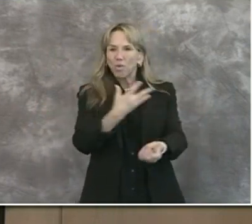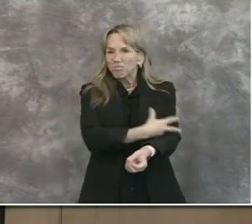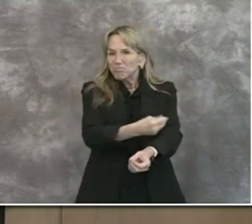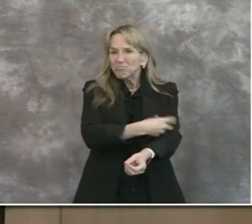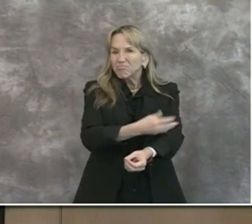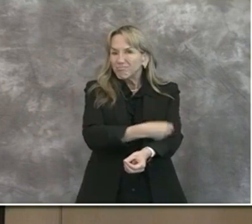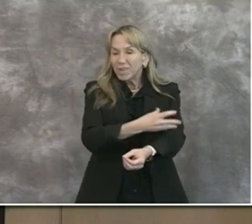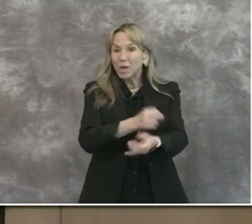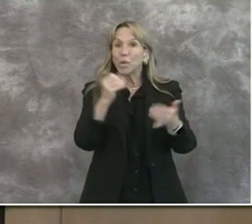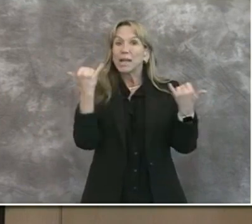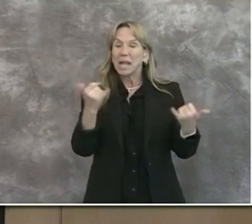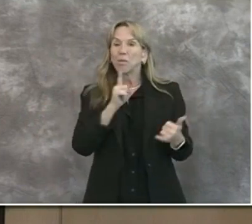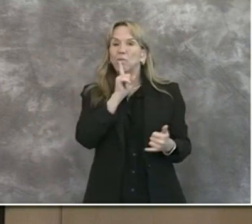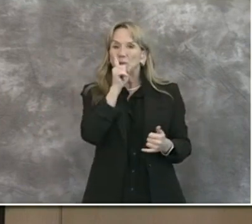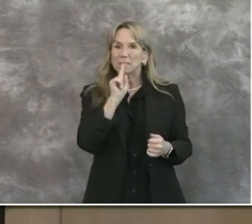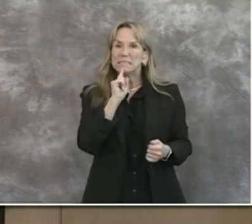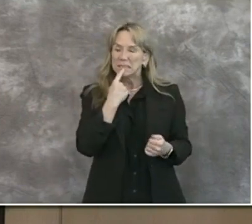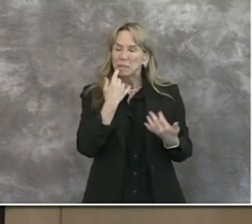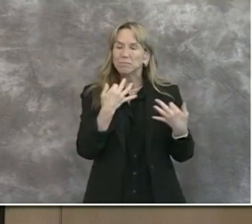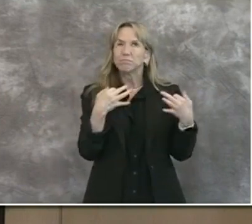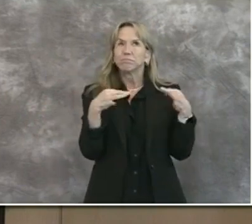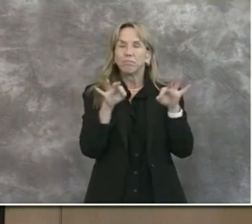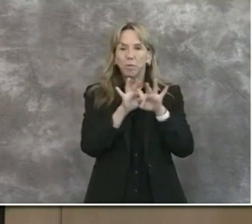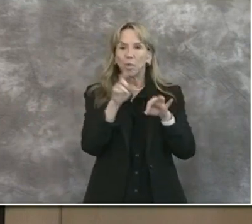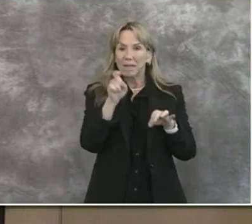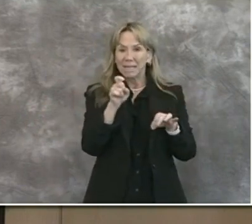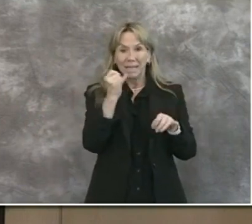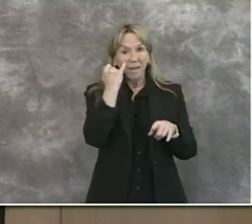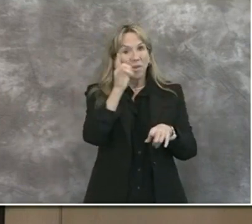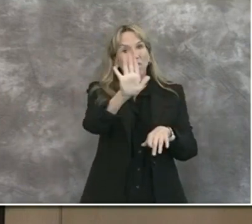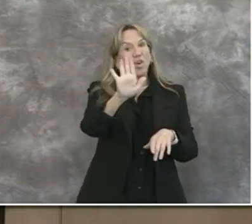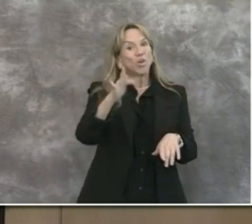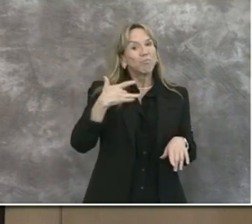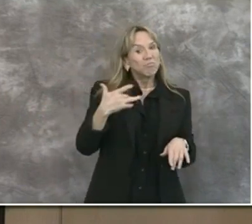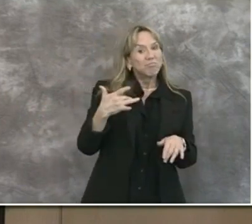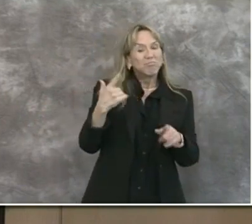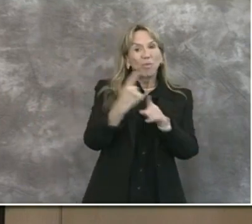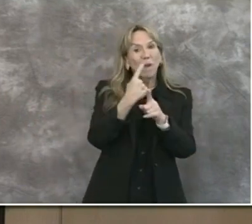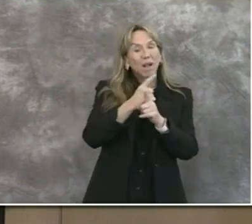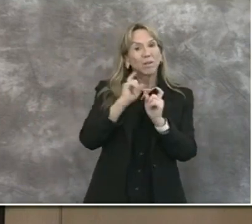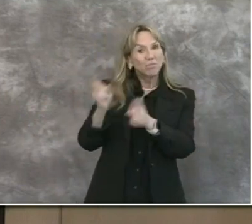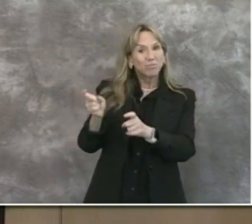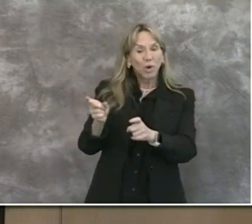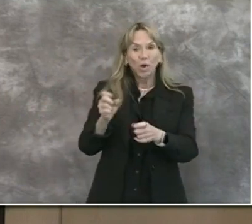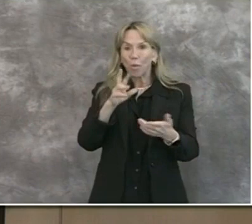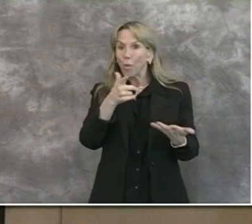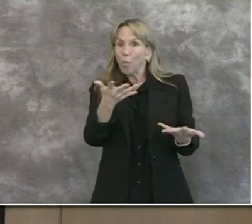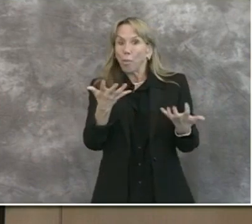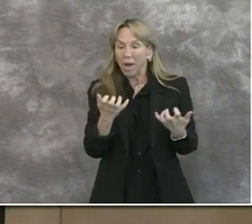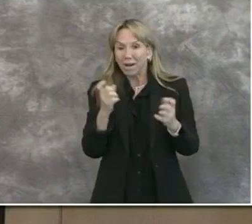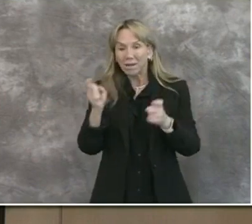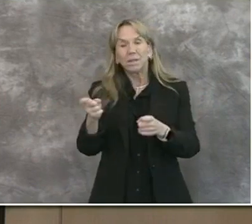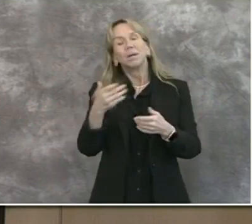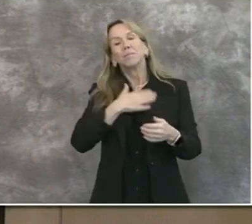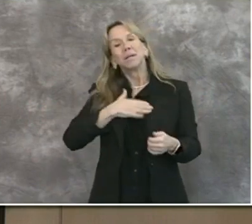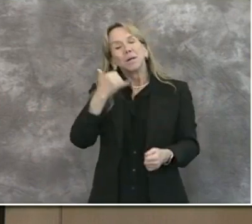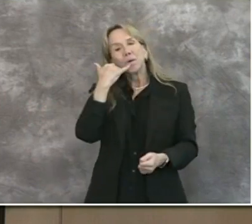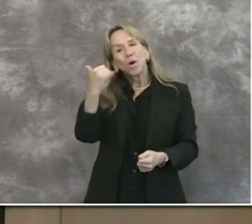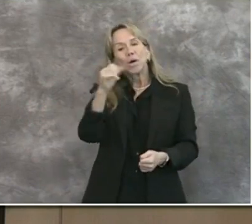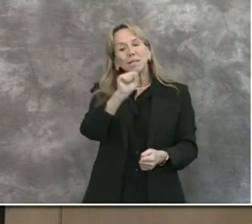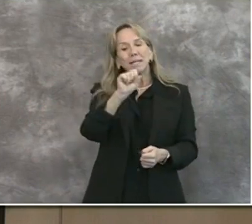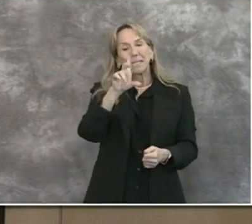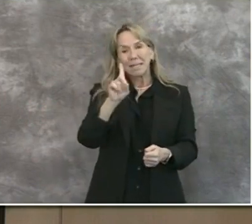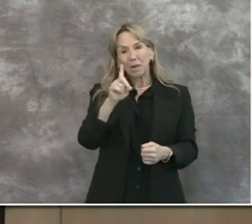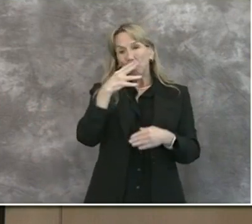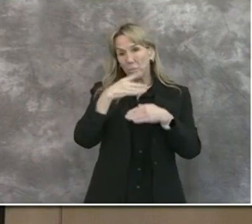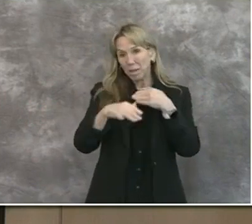for blood donors. So if you are a regular donor or would like to donate blood, you can either call the San Diego Blood Bank or the